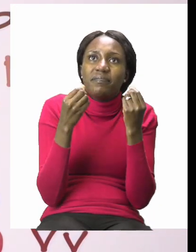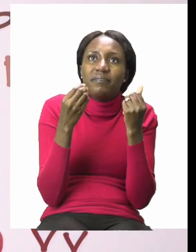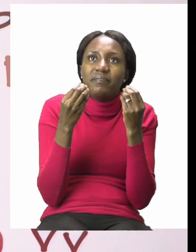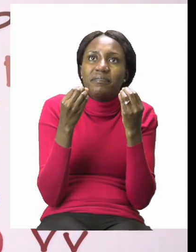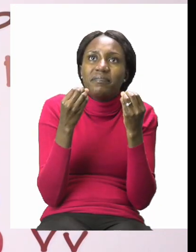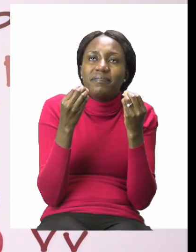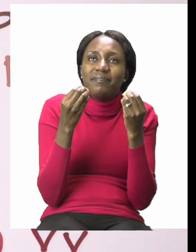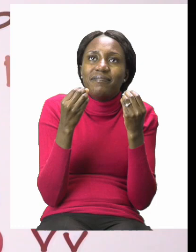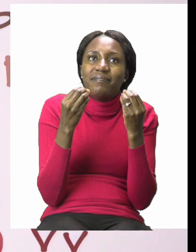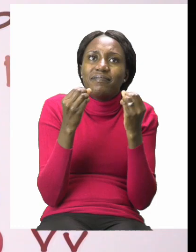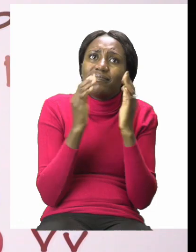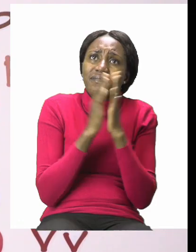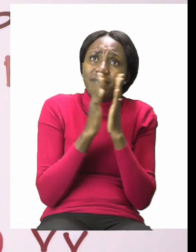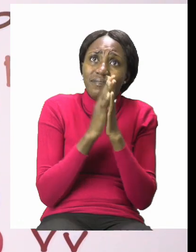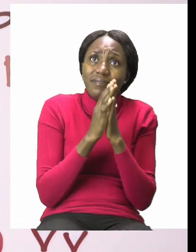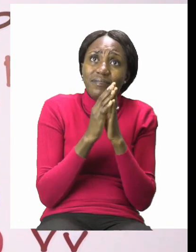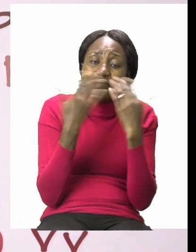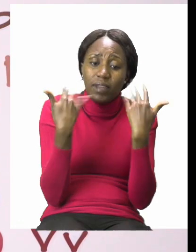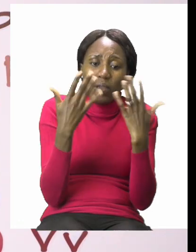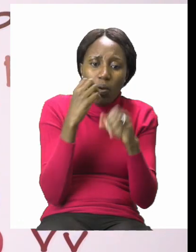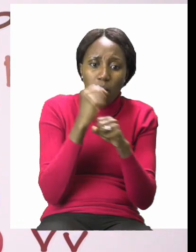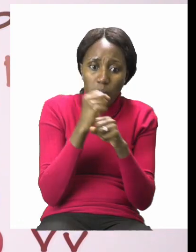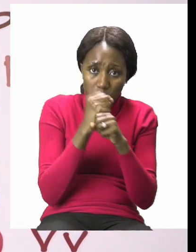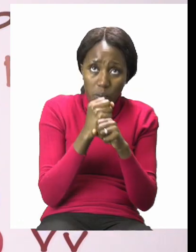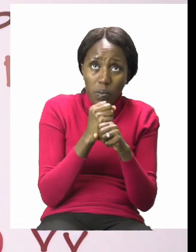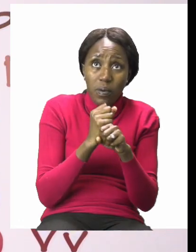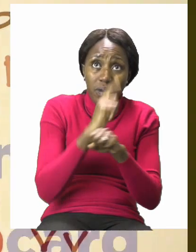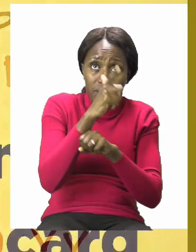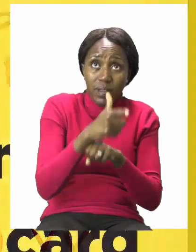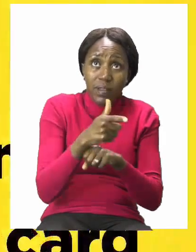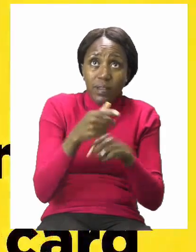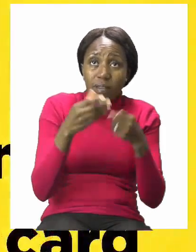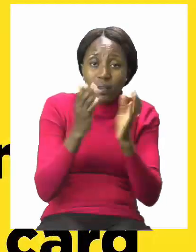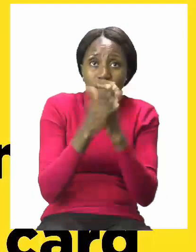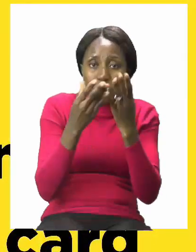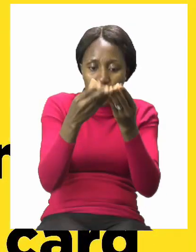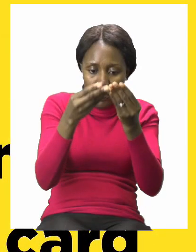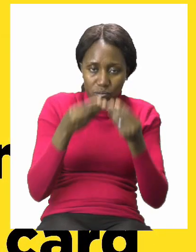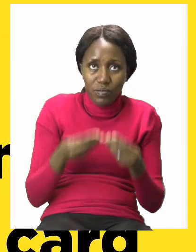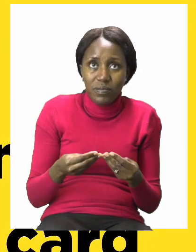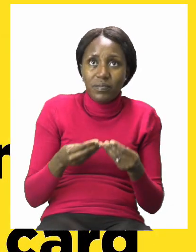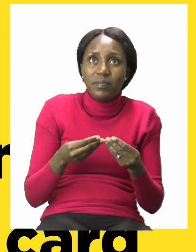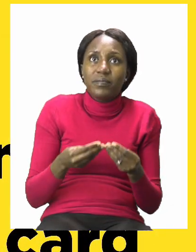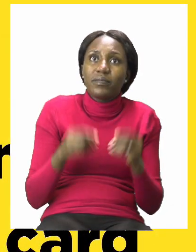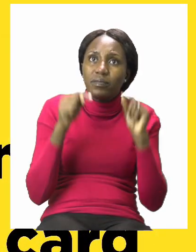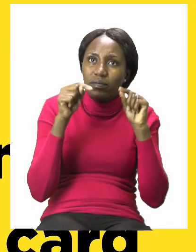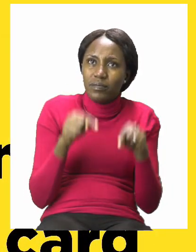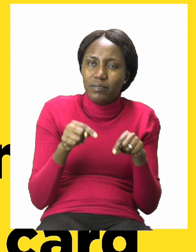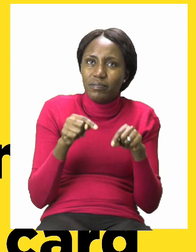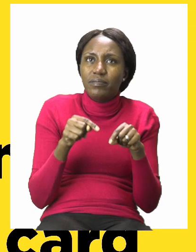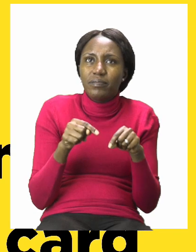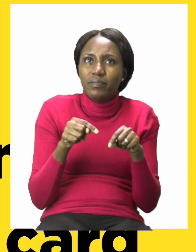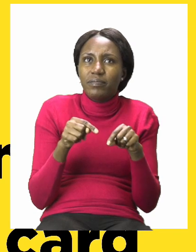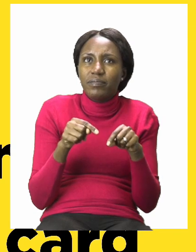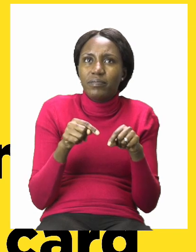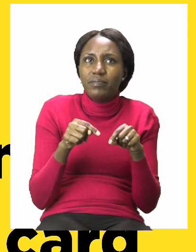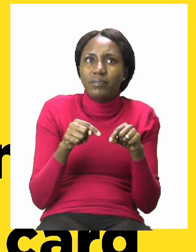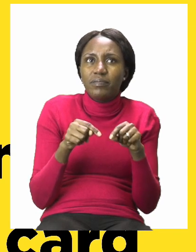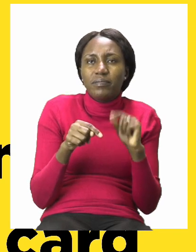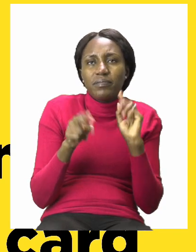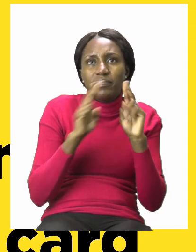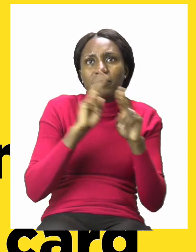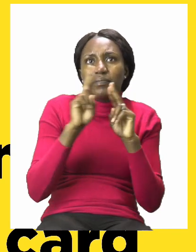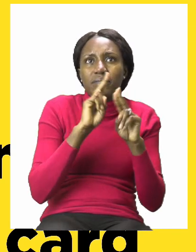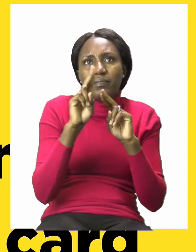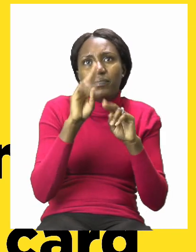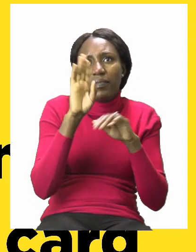Make sure your hands are dry before you touch anything else. For today's lesson, we are going to be talking about